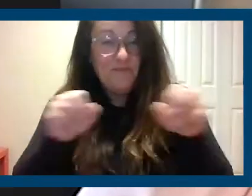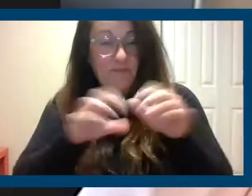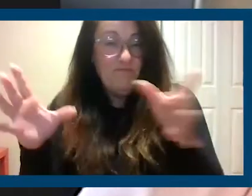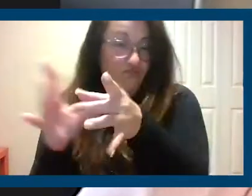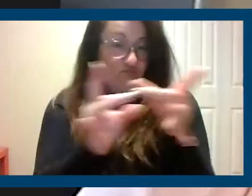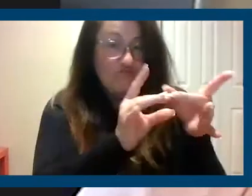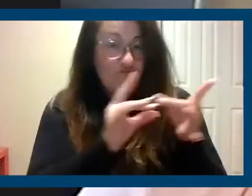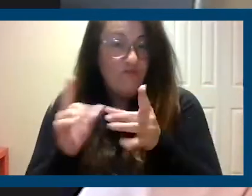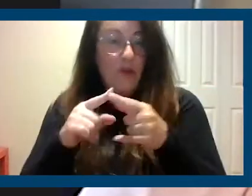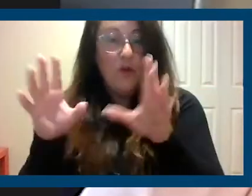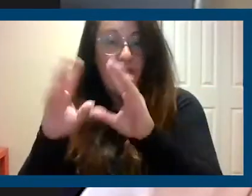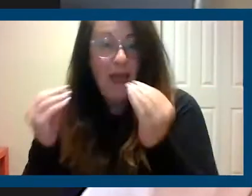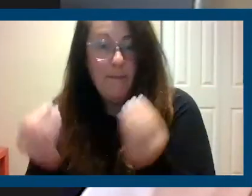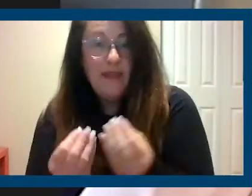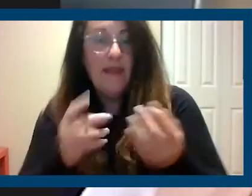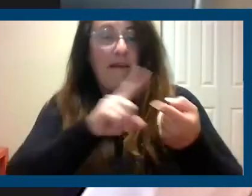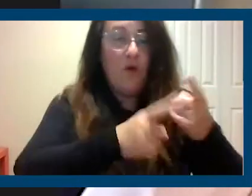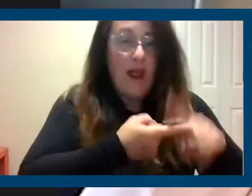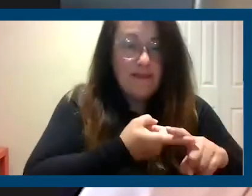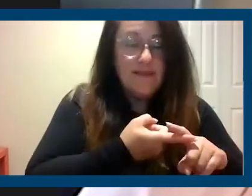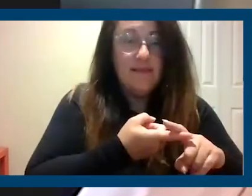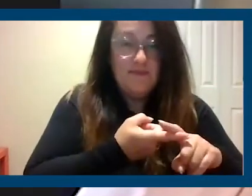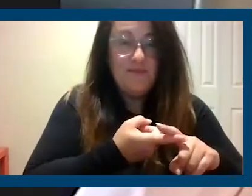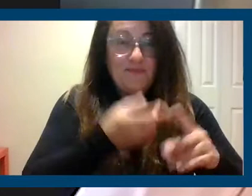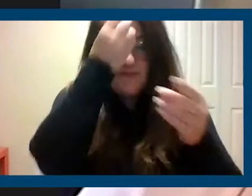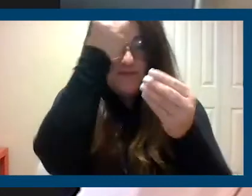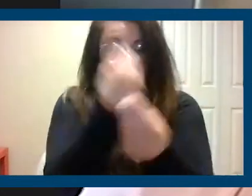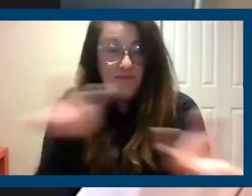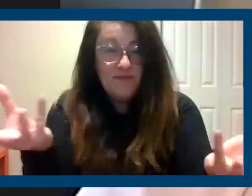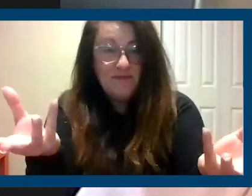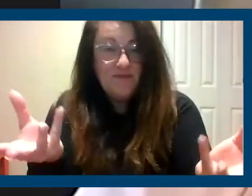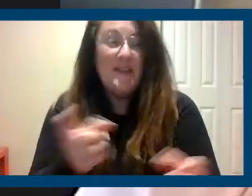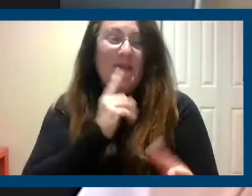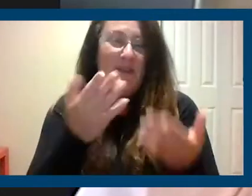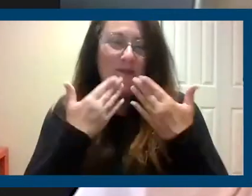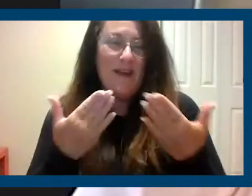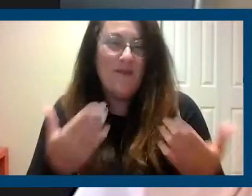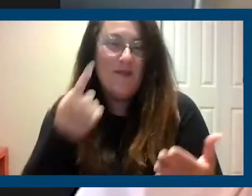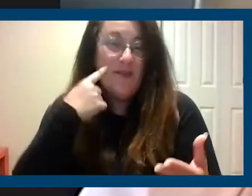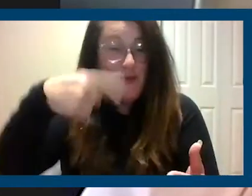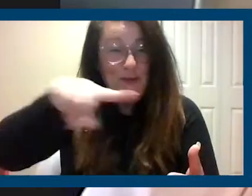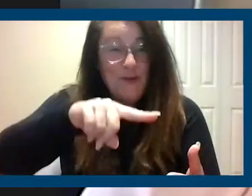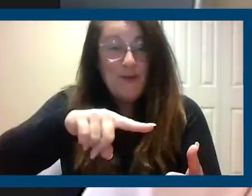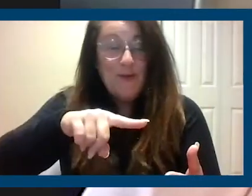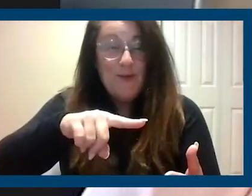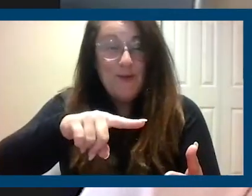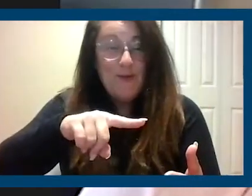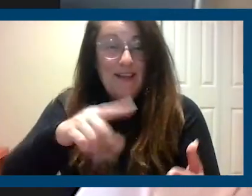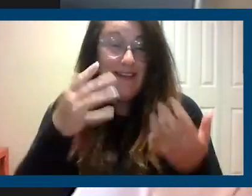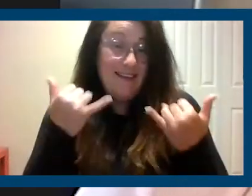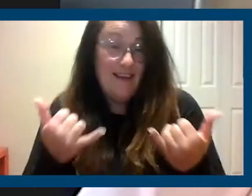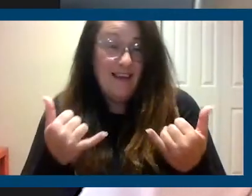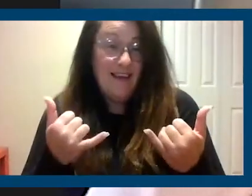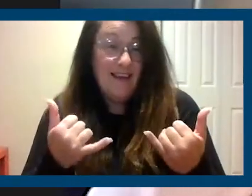family members and friends. And I'm just very grateful to everyone who is finding today to